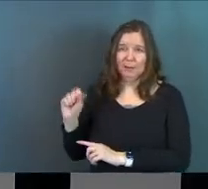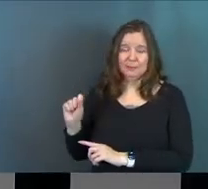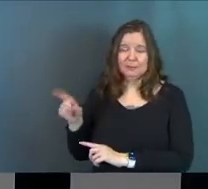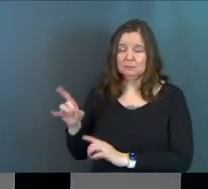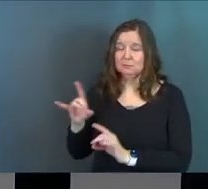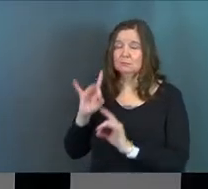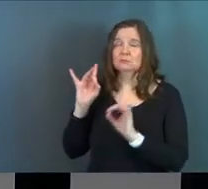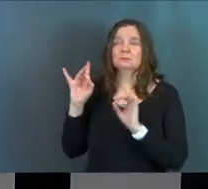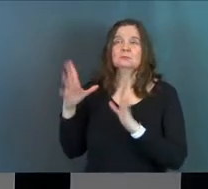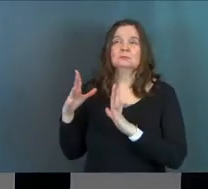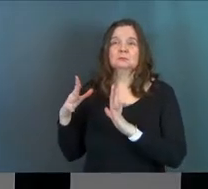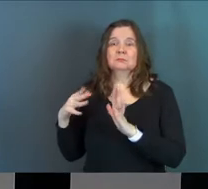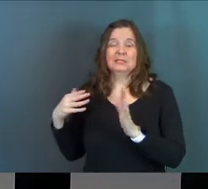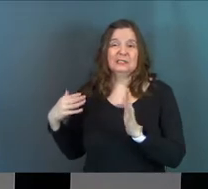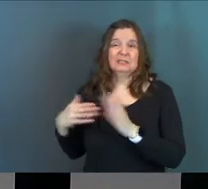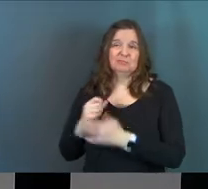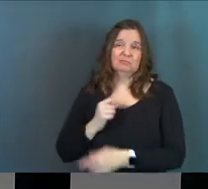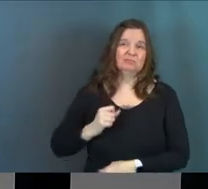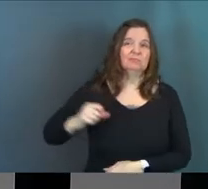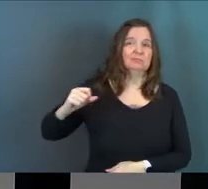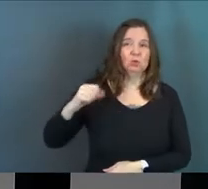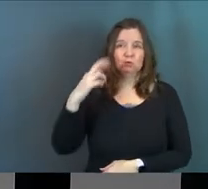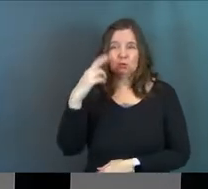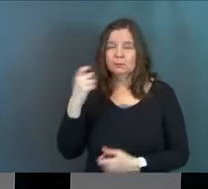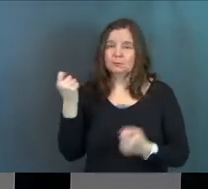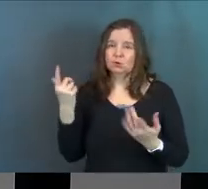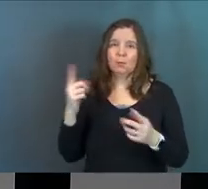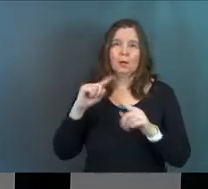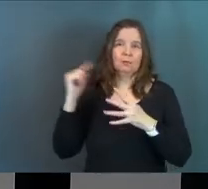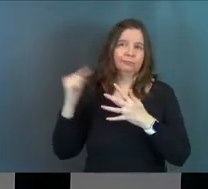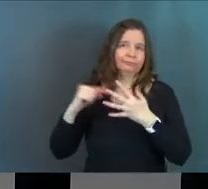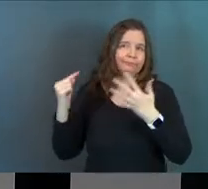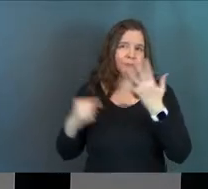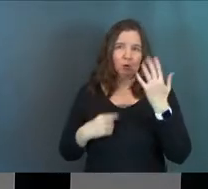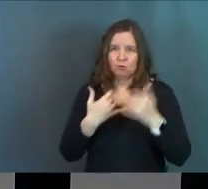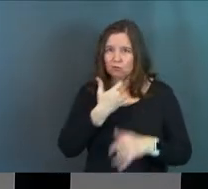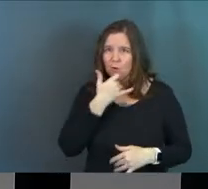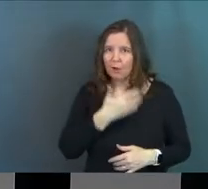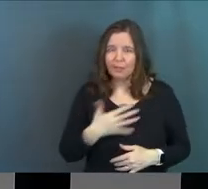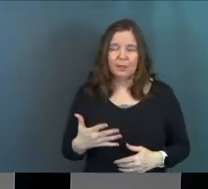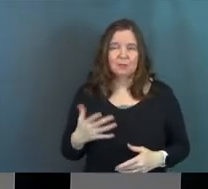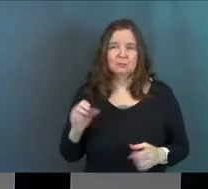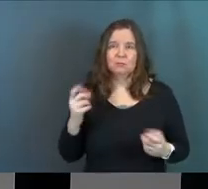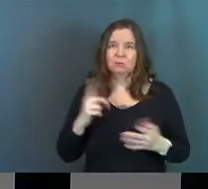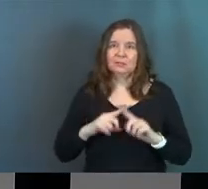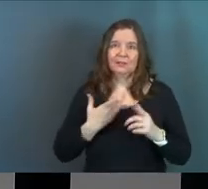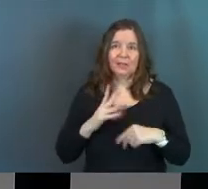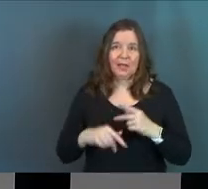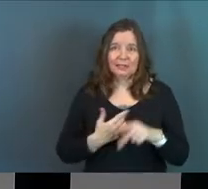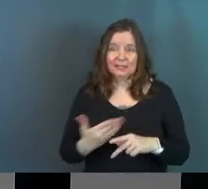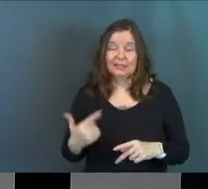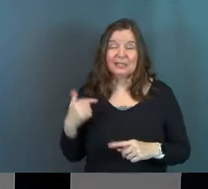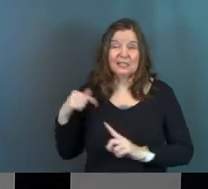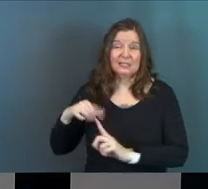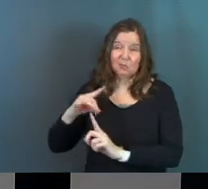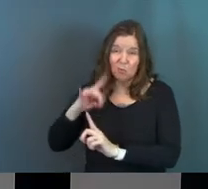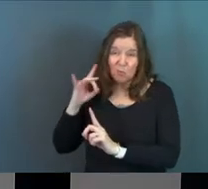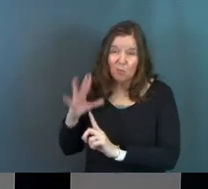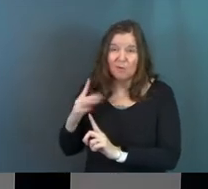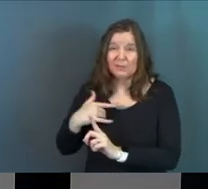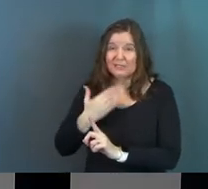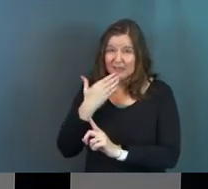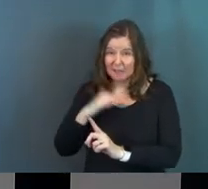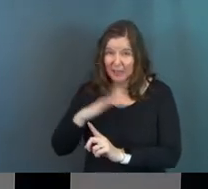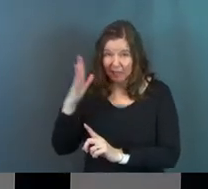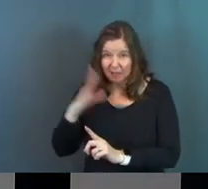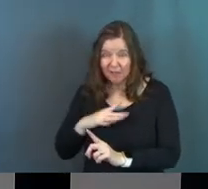revolutionary against Rome. He's done so many wrong things, caused riots and insurrections, all kinds of things. Right. He's like, people see him